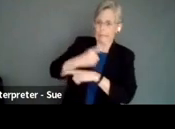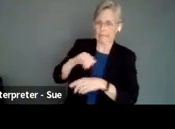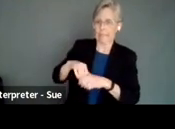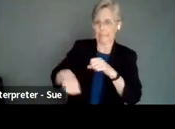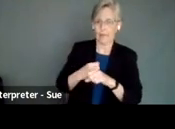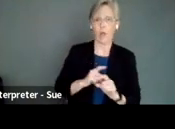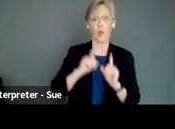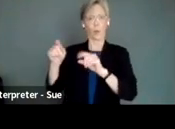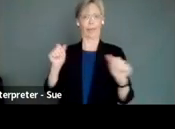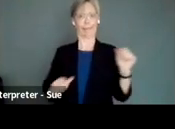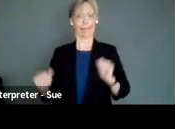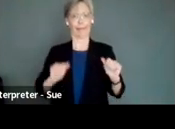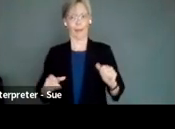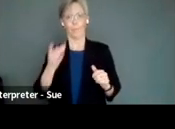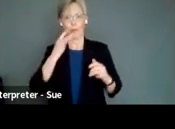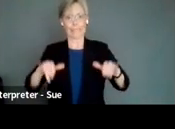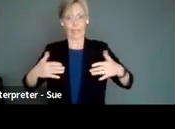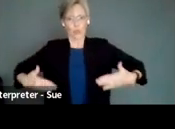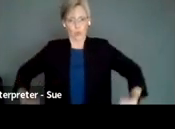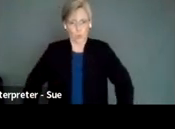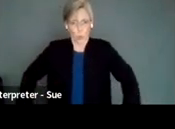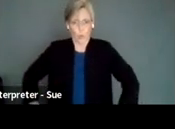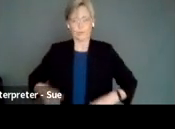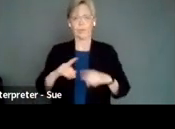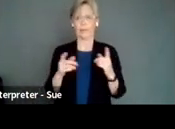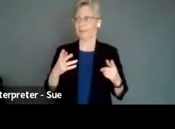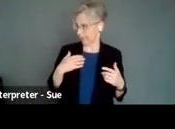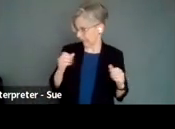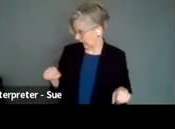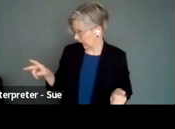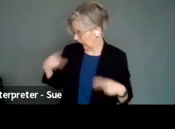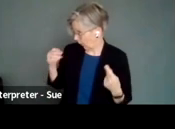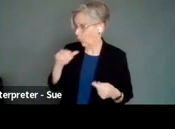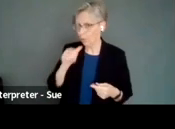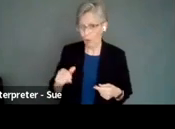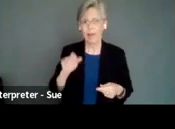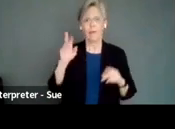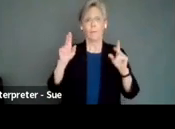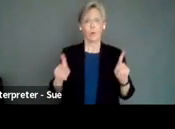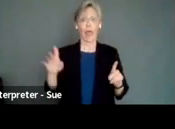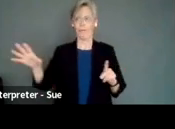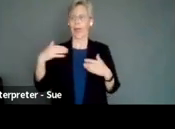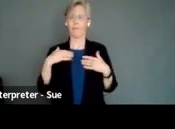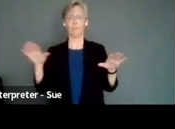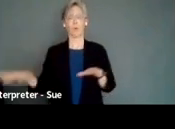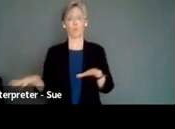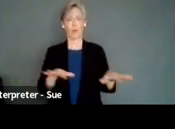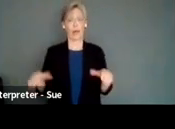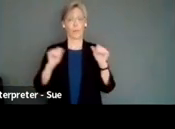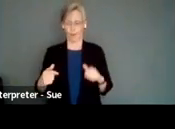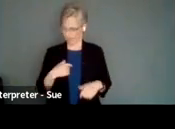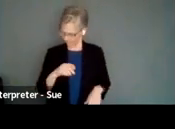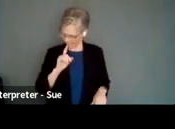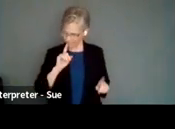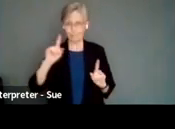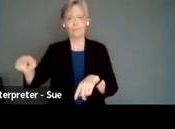when I go to the theatre, I want to stay in my shorts and t shirts, but I'm not sure I can. So when somebody is having a relaxed performance, I love going